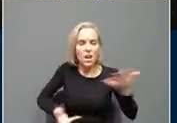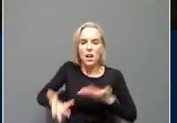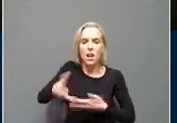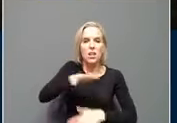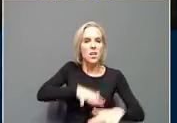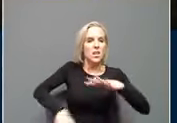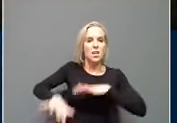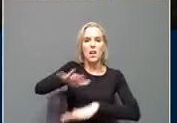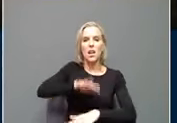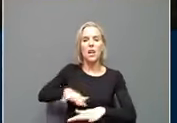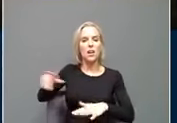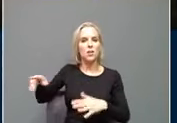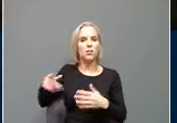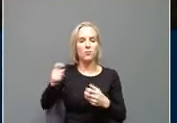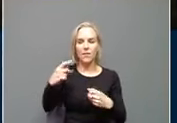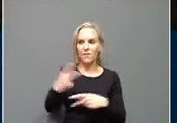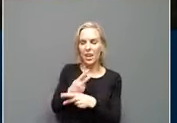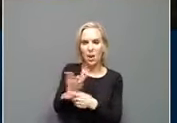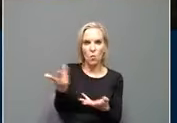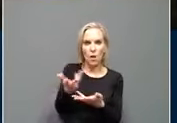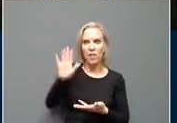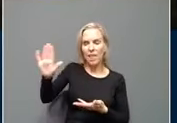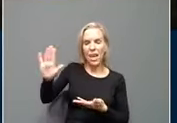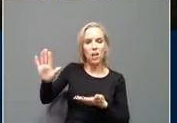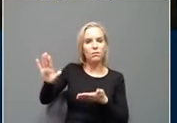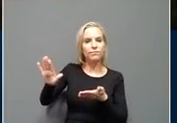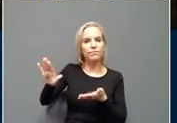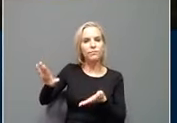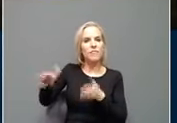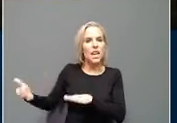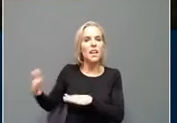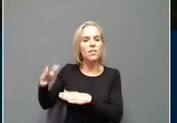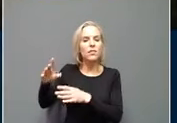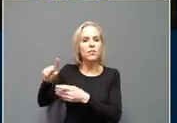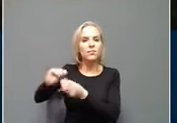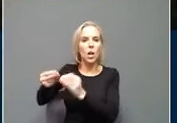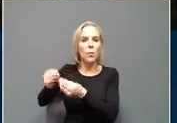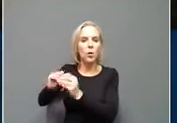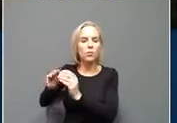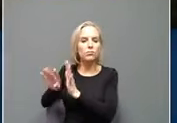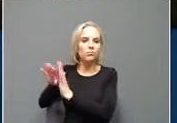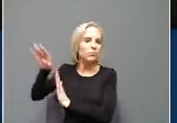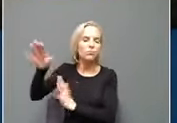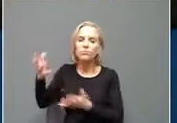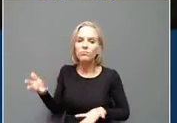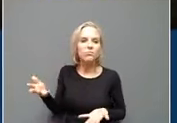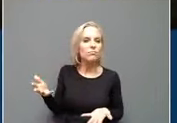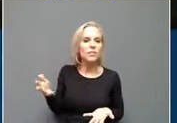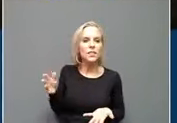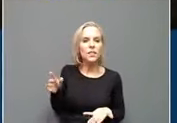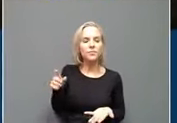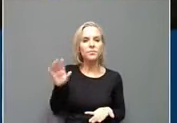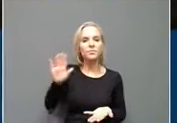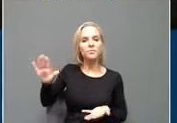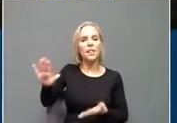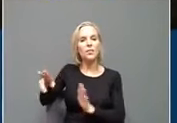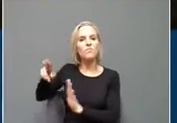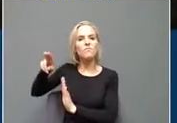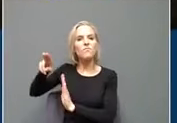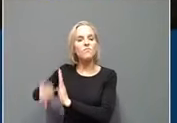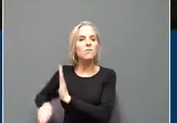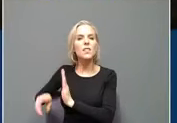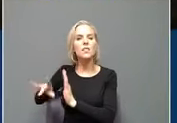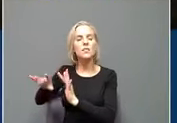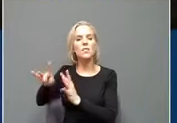to figure out the death toll through thermal imaging of the crematoriums. It is, I mean,